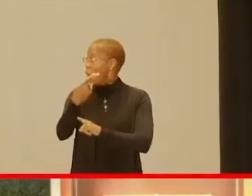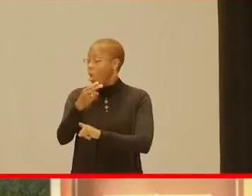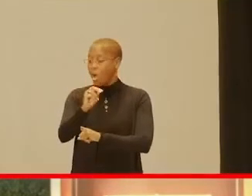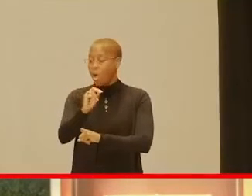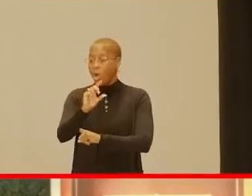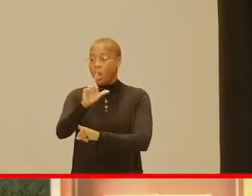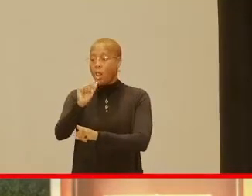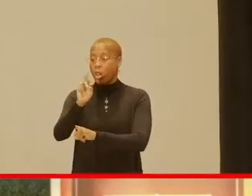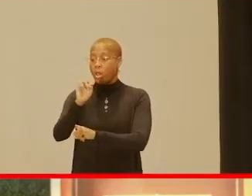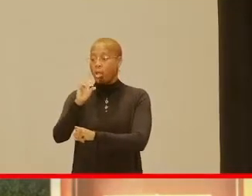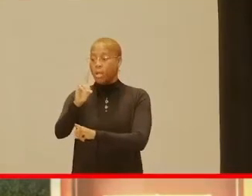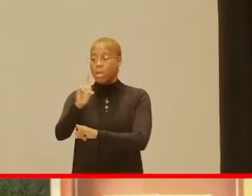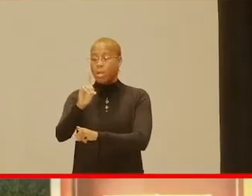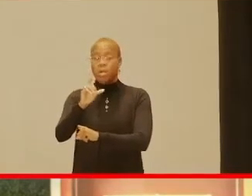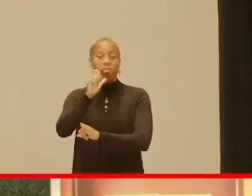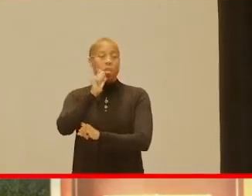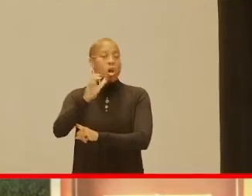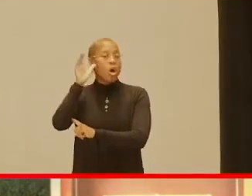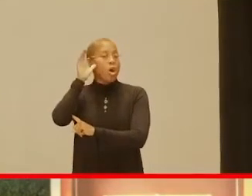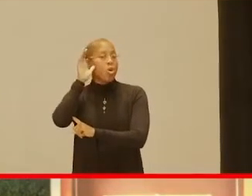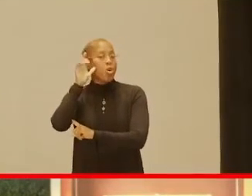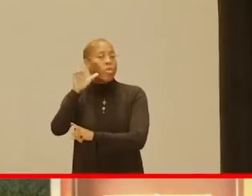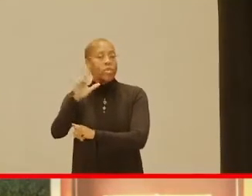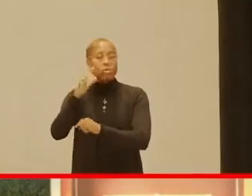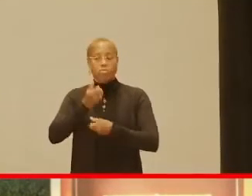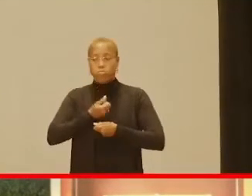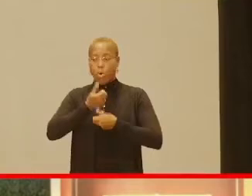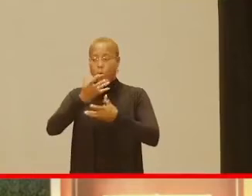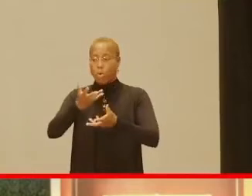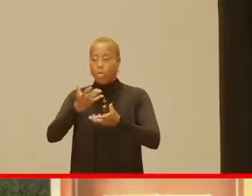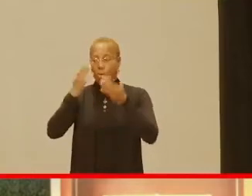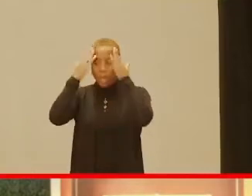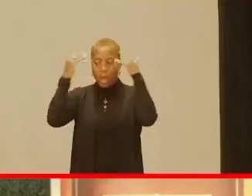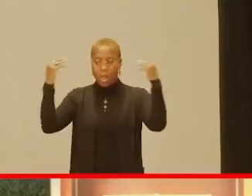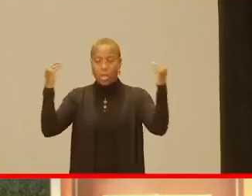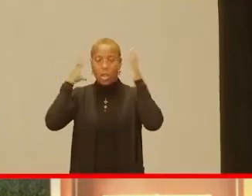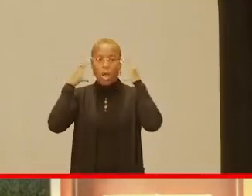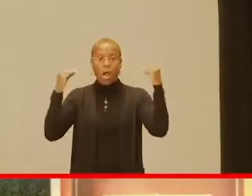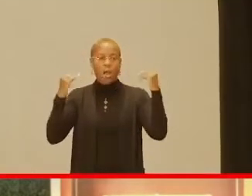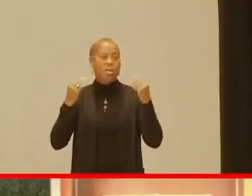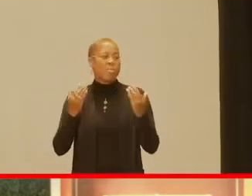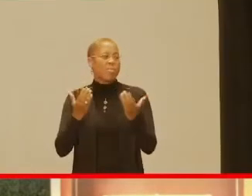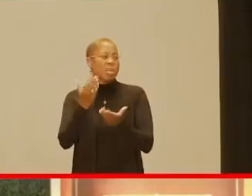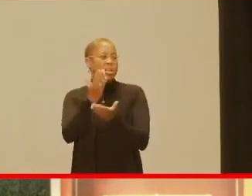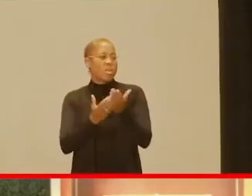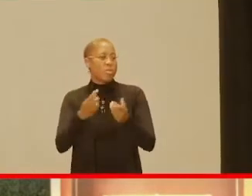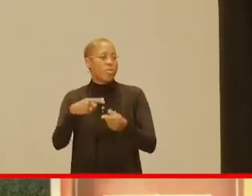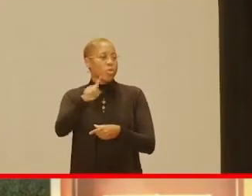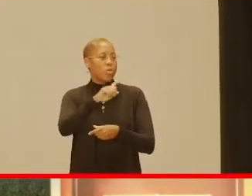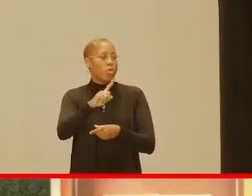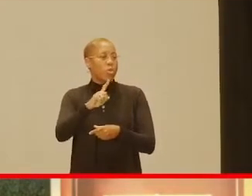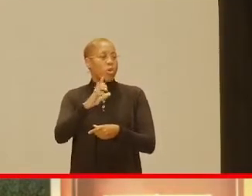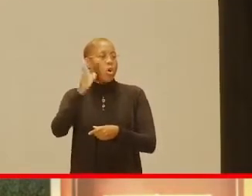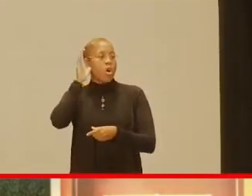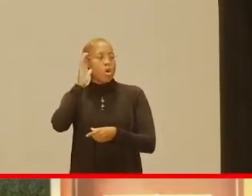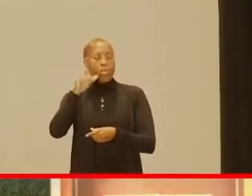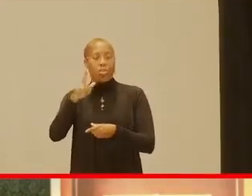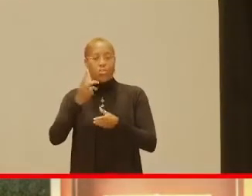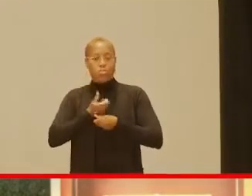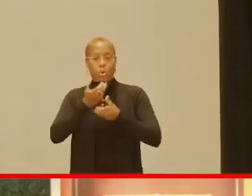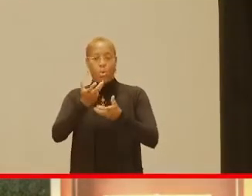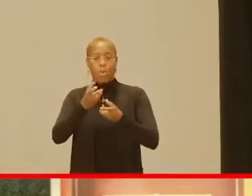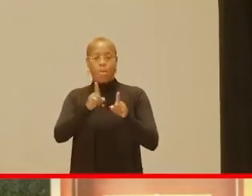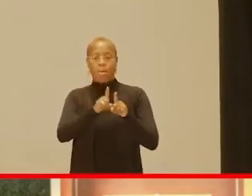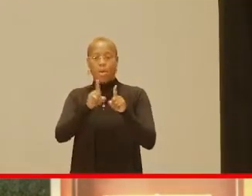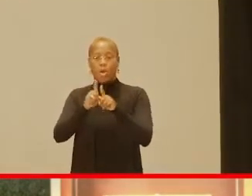have not heard this poem, I know many people here at the Family Cafe have heard this poem. But I also have